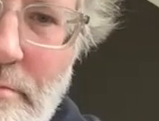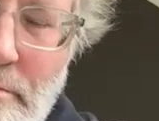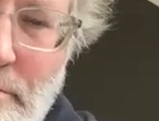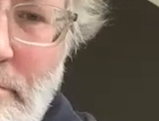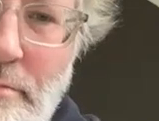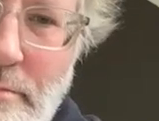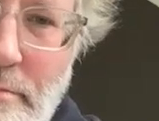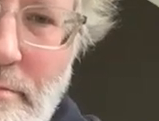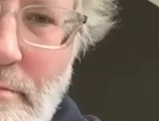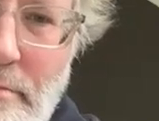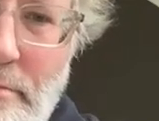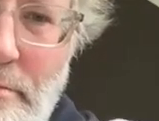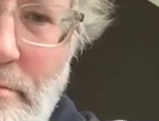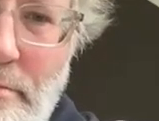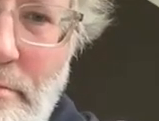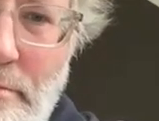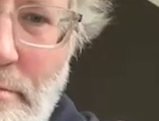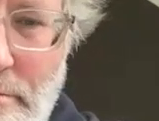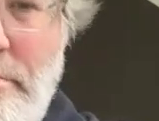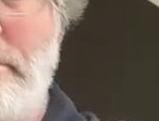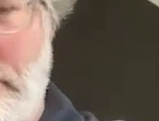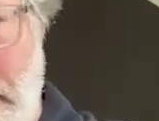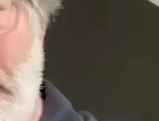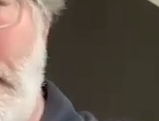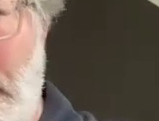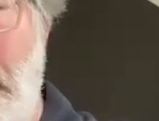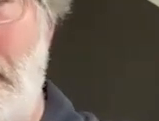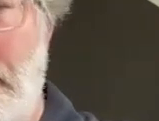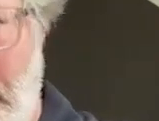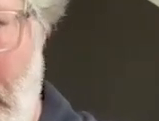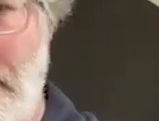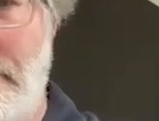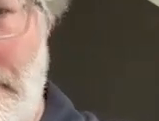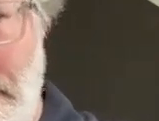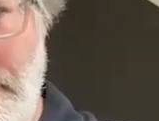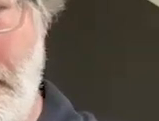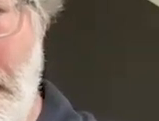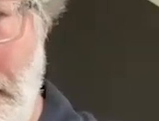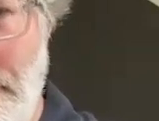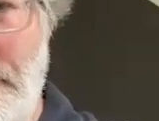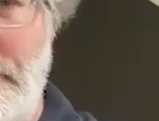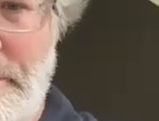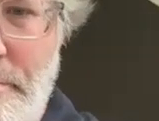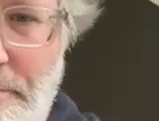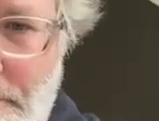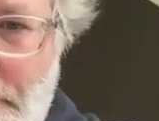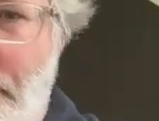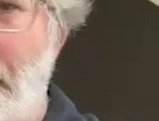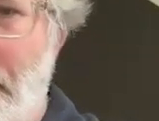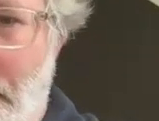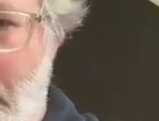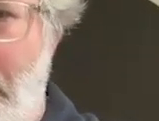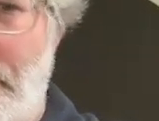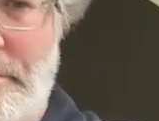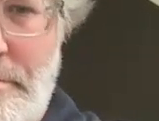very hard because it's hard to make these things commensurable right it's hard to show how staying home you know in a deliberate way